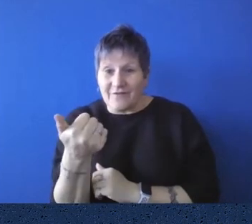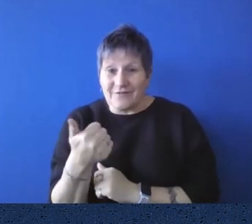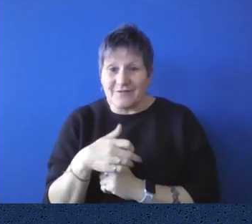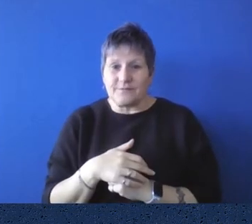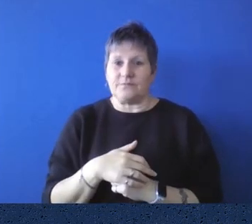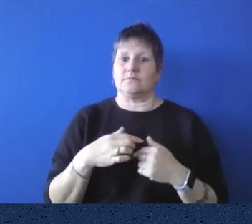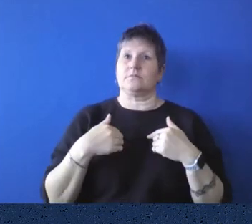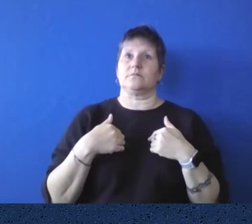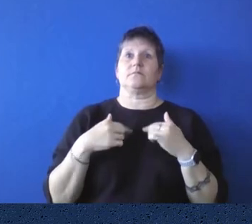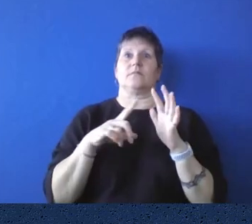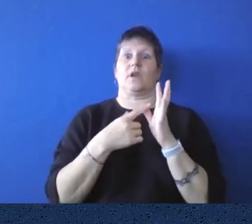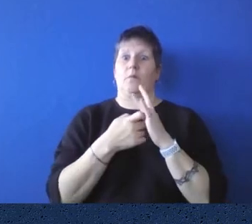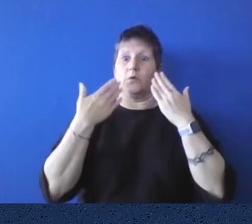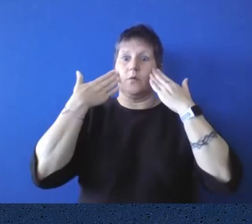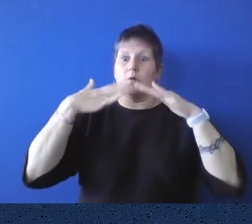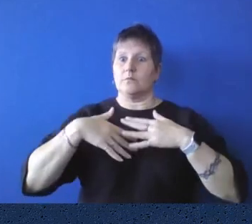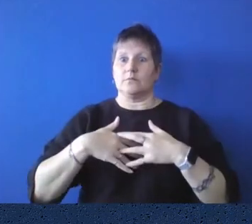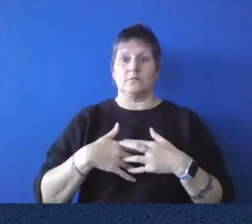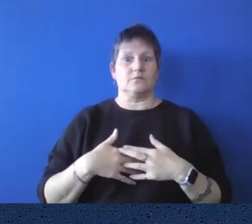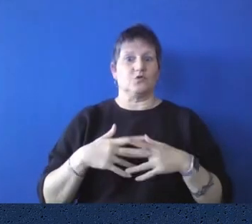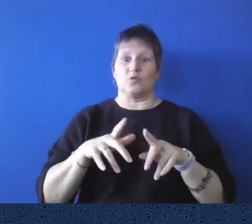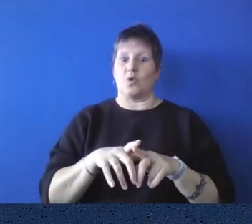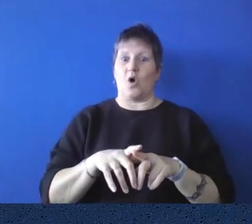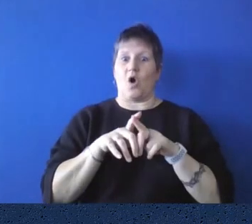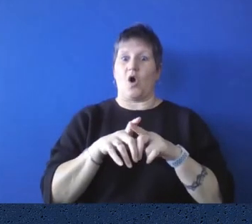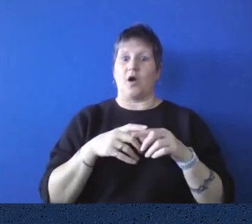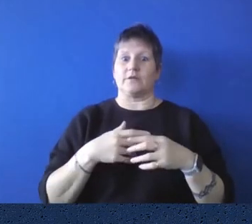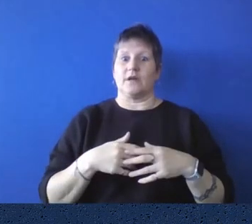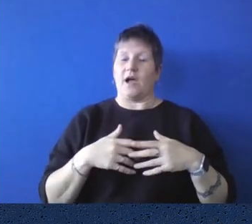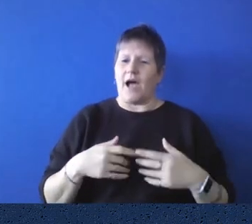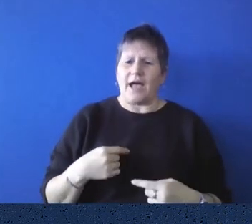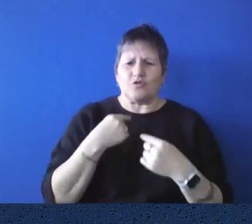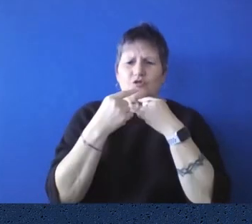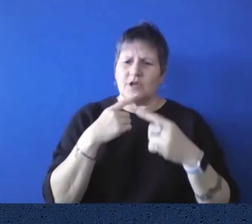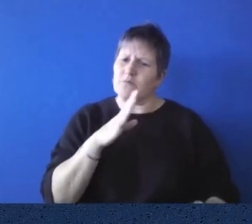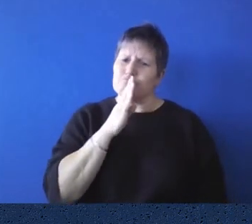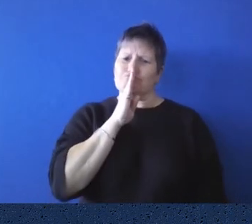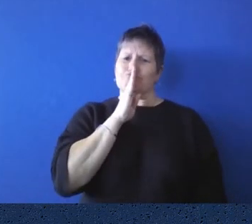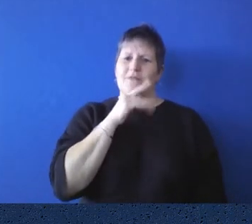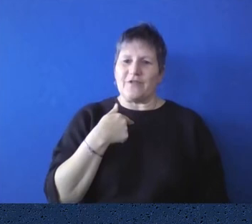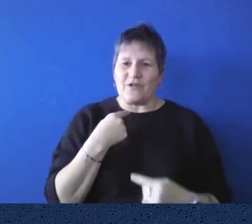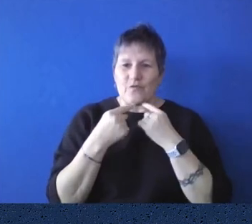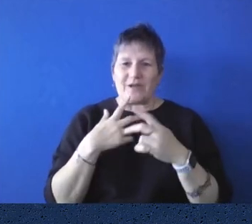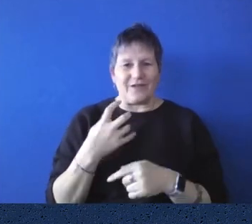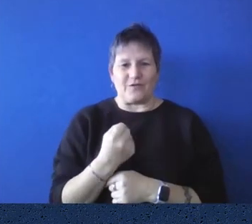that. It's too, it's I'd have to share information with you. I think the, the book that I like